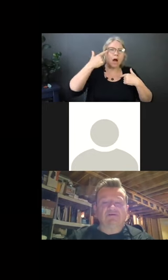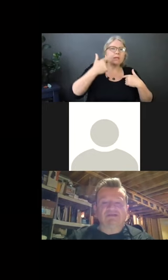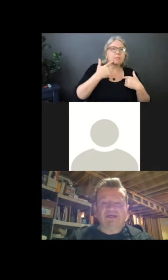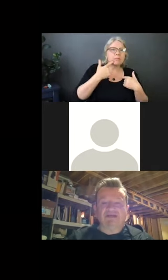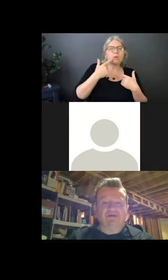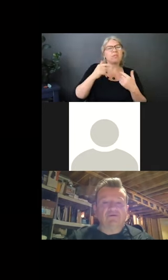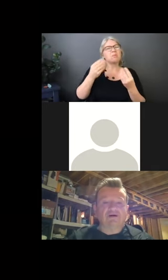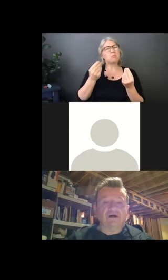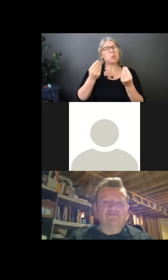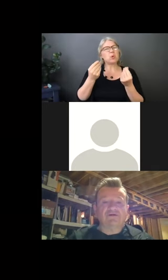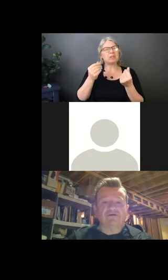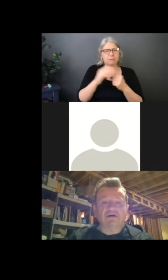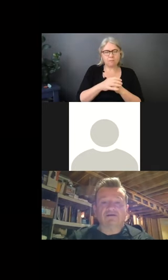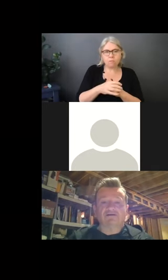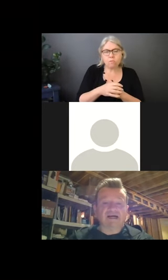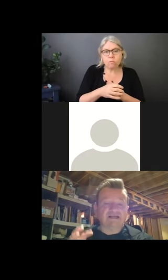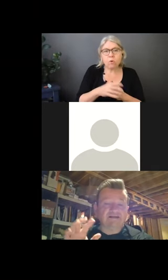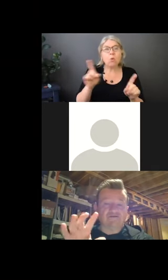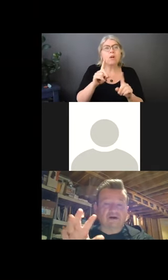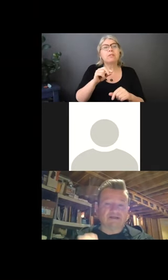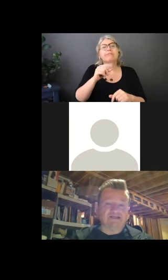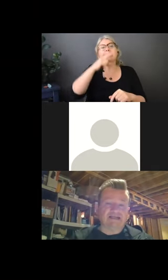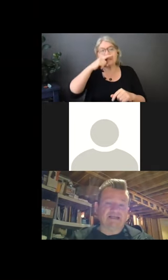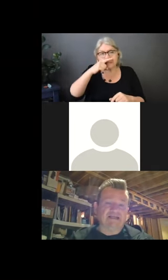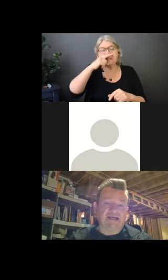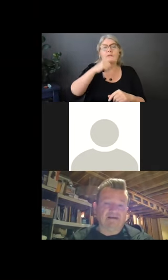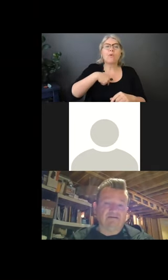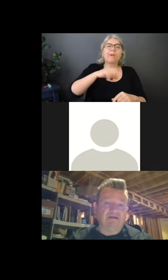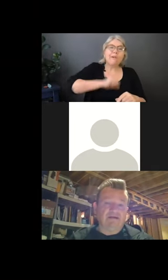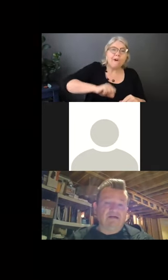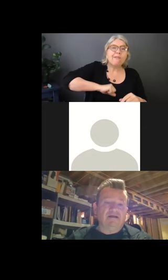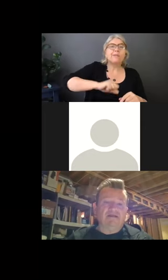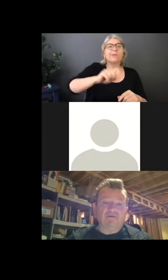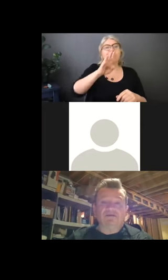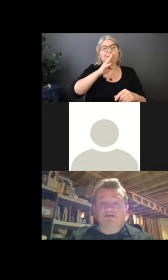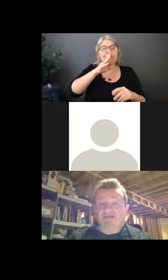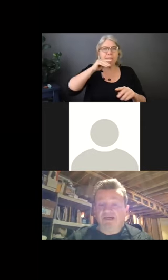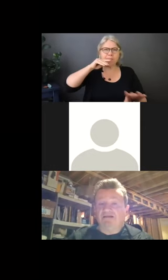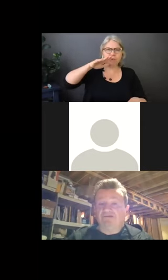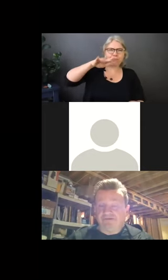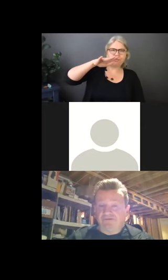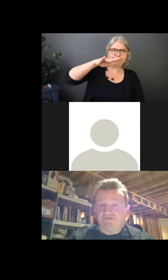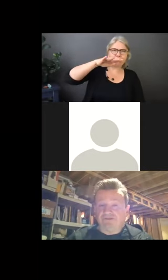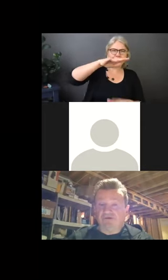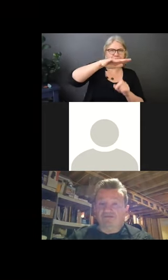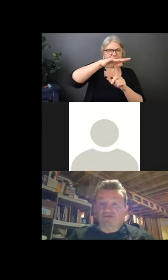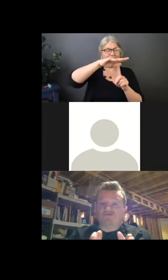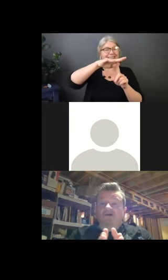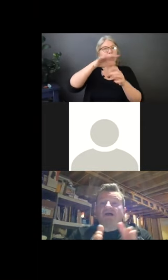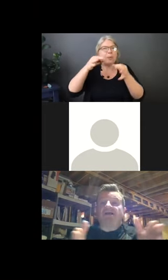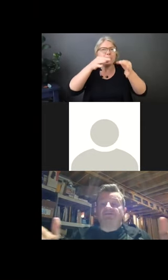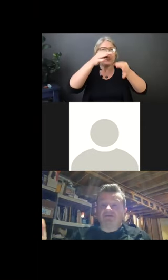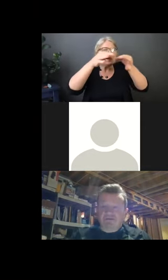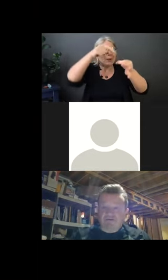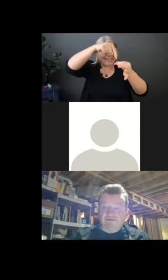When you sneeze, when you cough, when you talk, there's tiny little droplets that get in the air. Those contain the flu. So if you